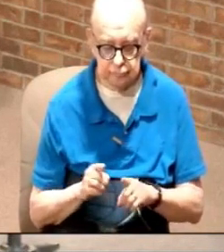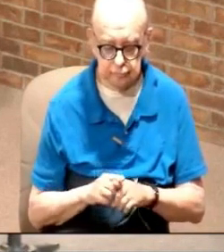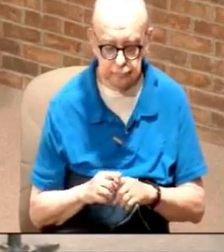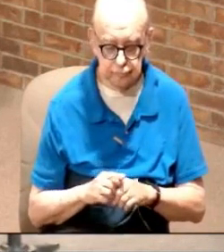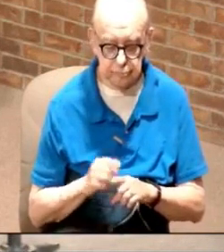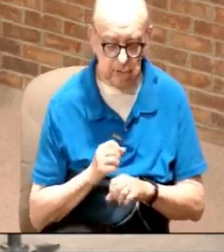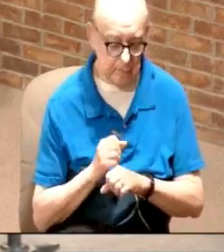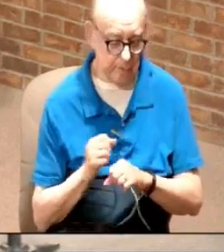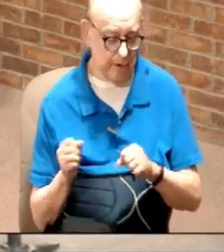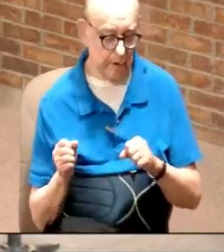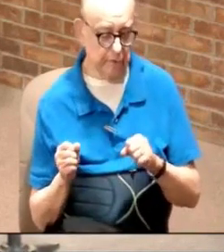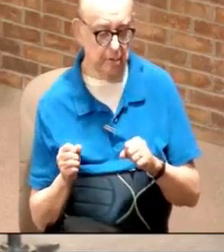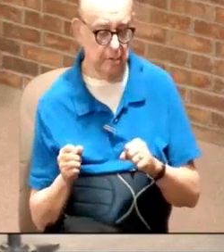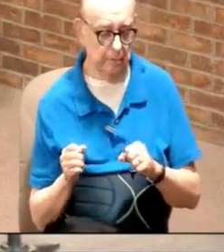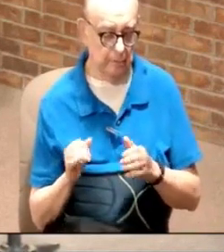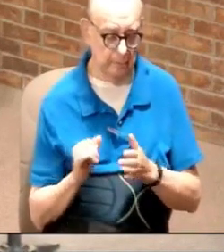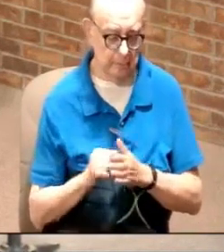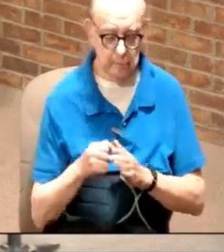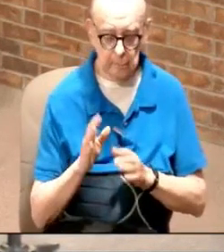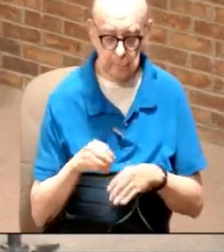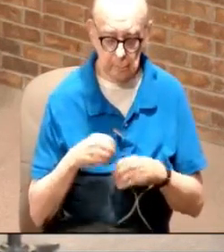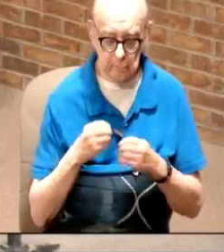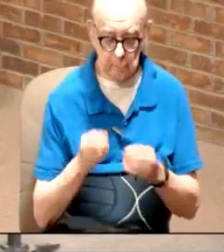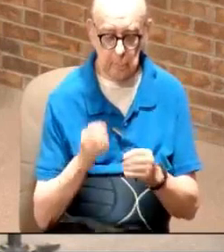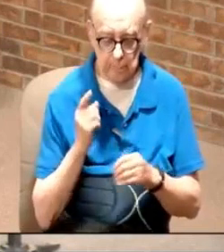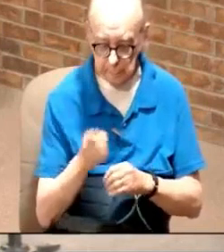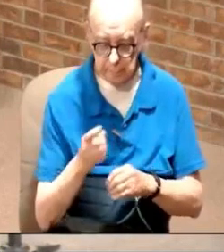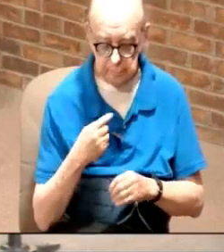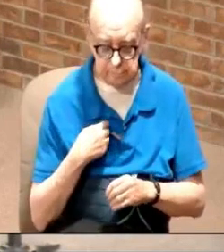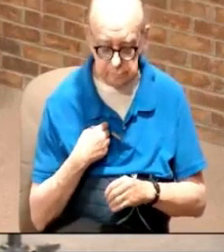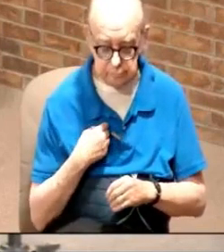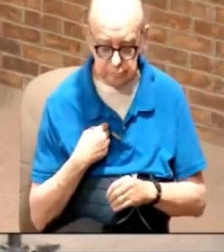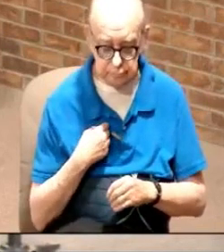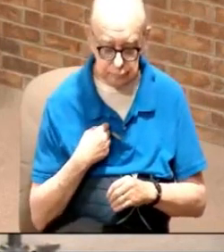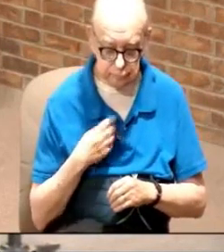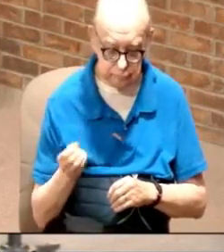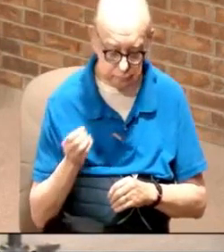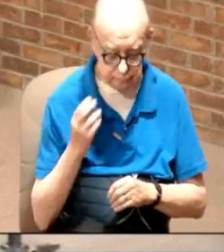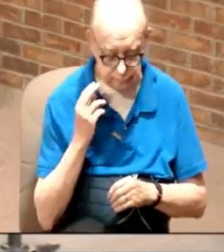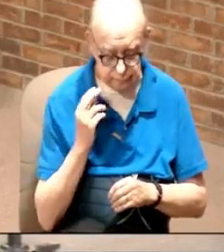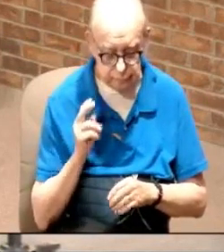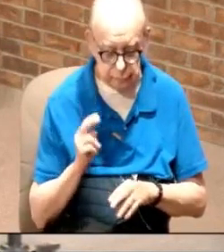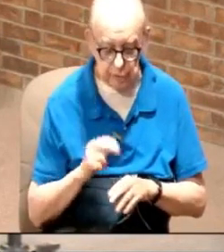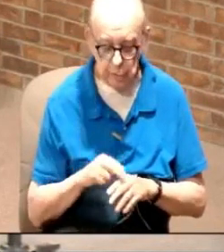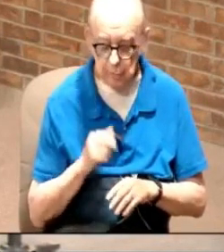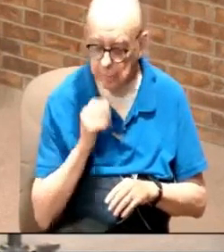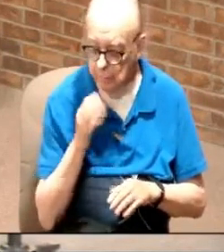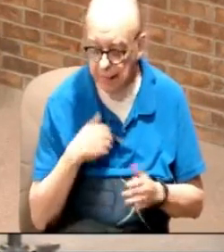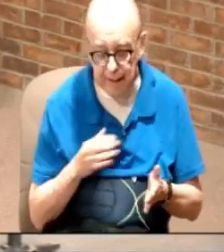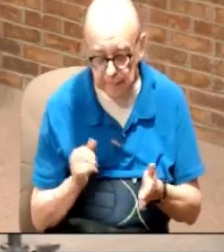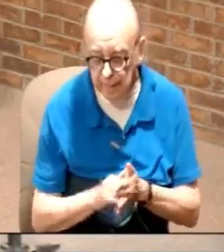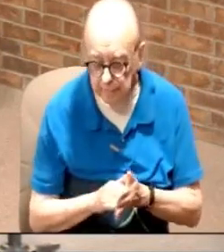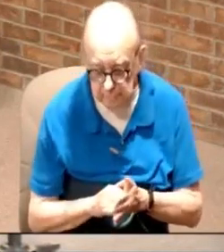protection that God is giving you and I that you normally don't have.